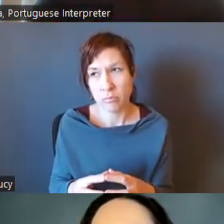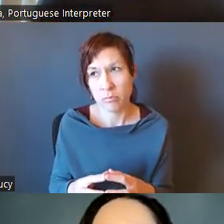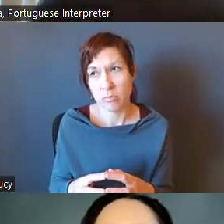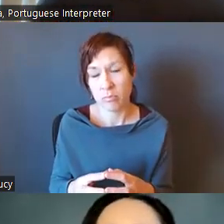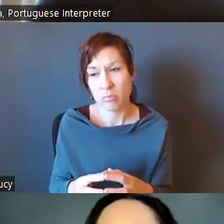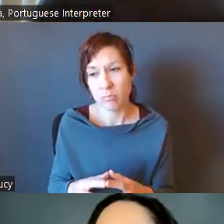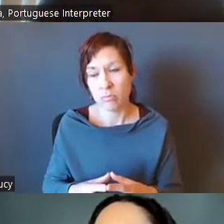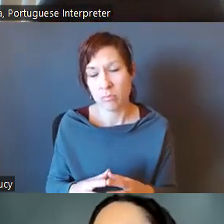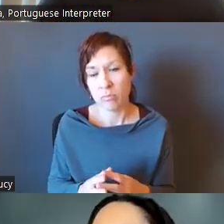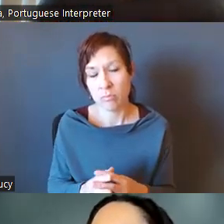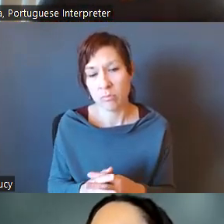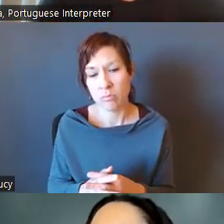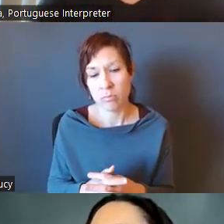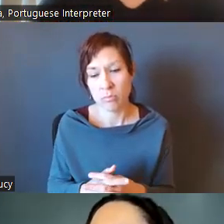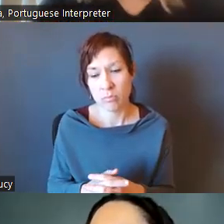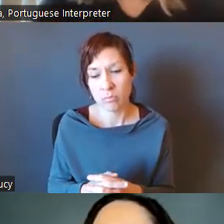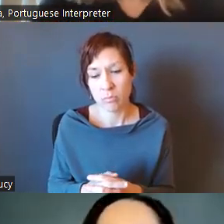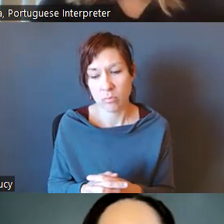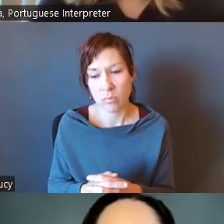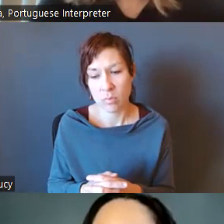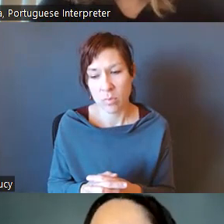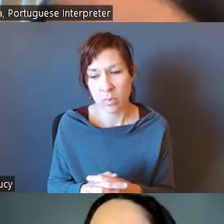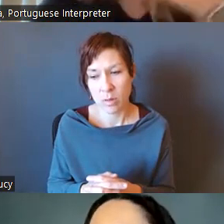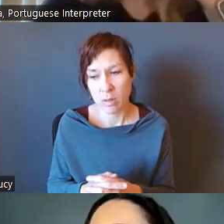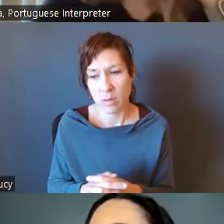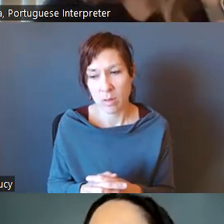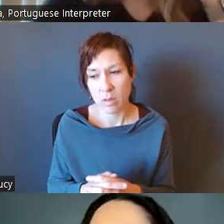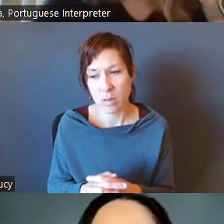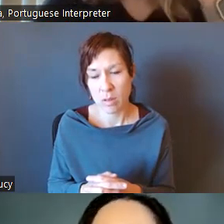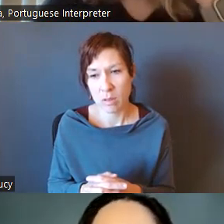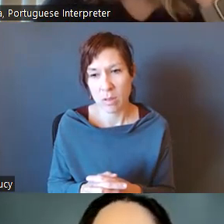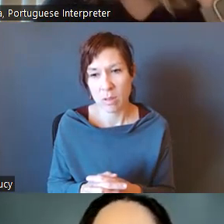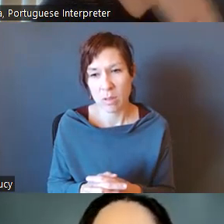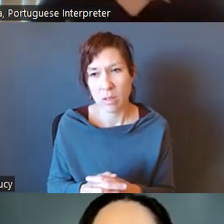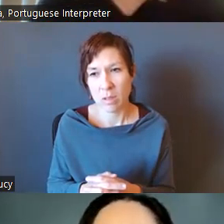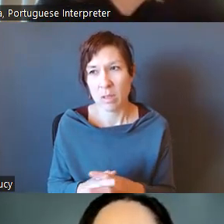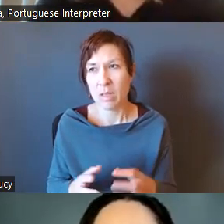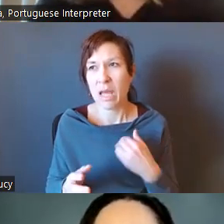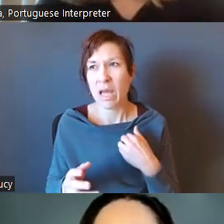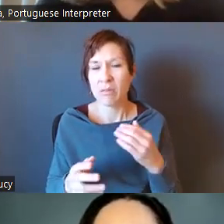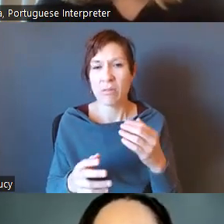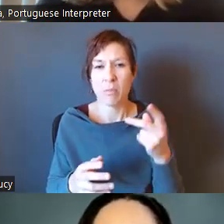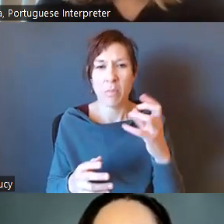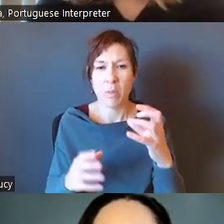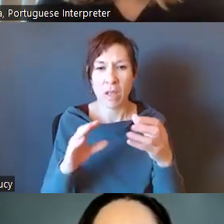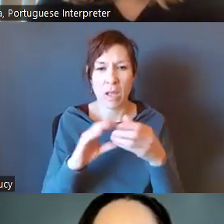comments, public comments from conversations that happened in the spring of last year that I assume